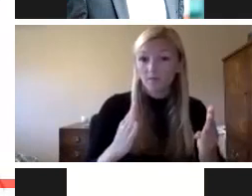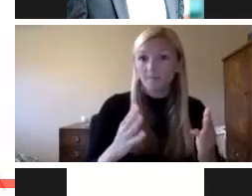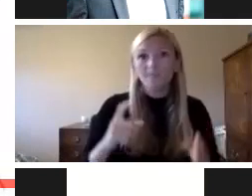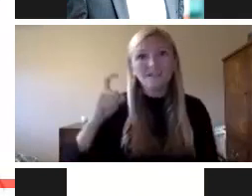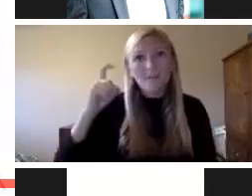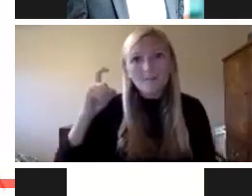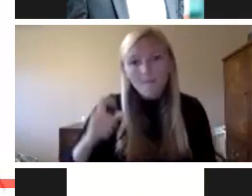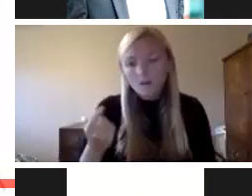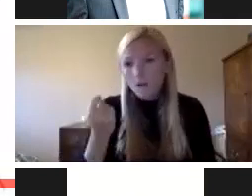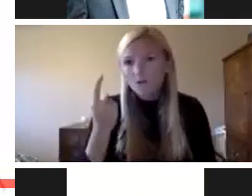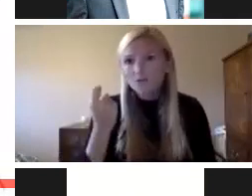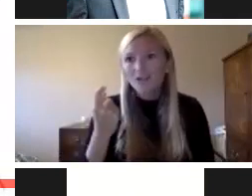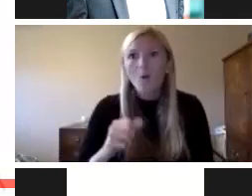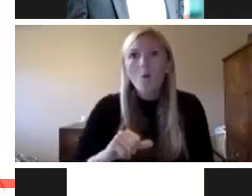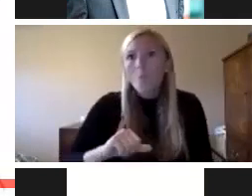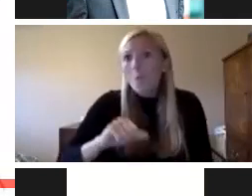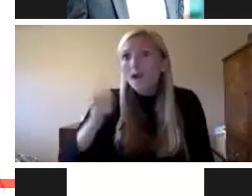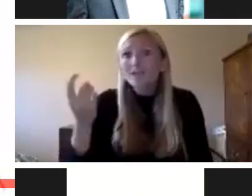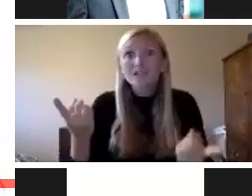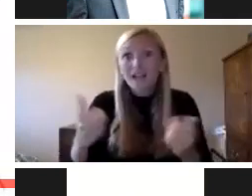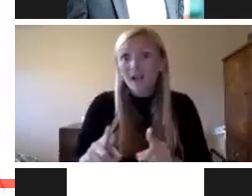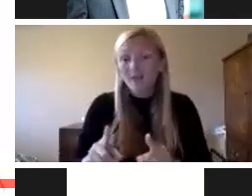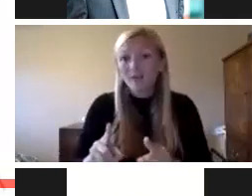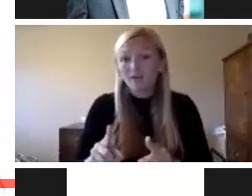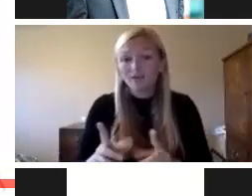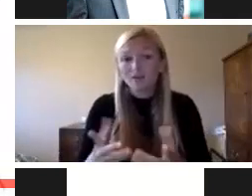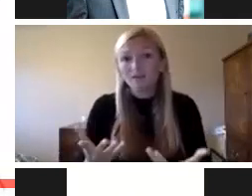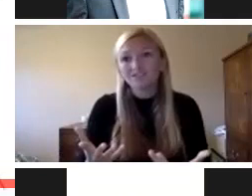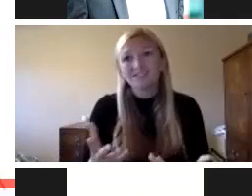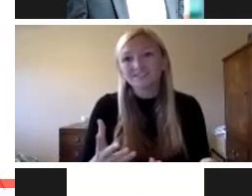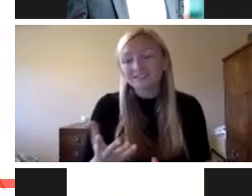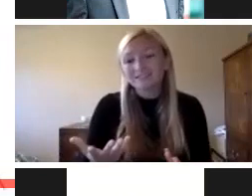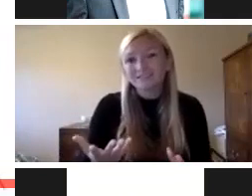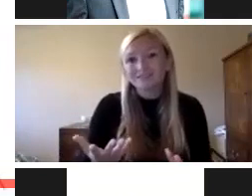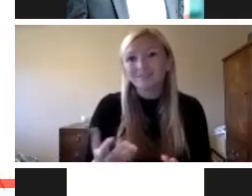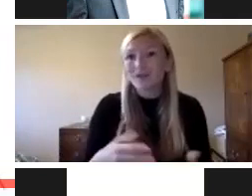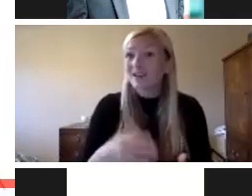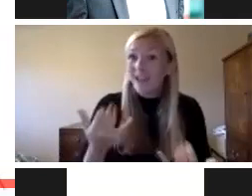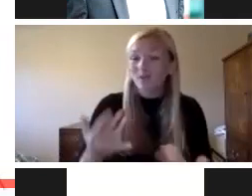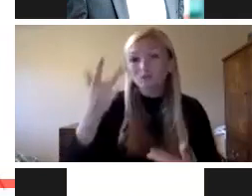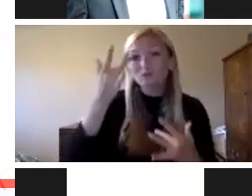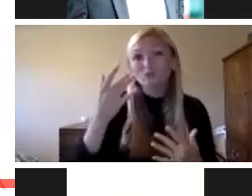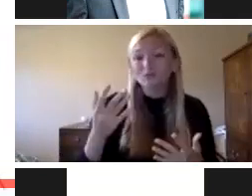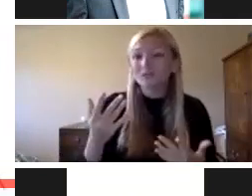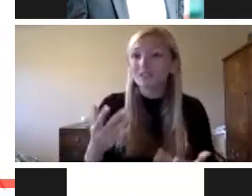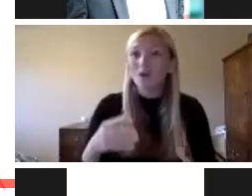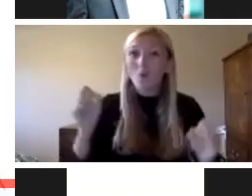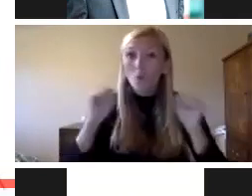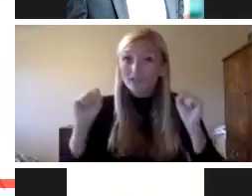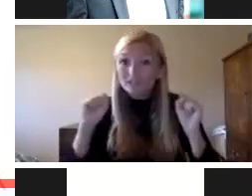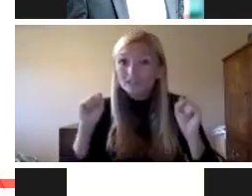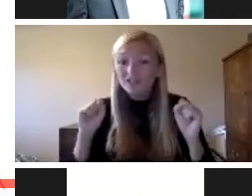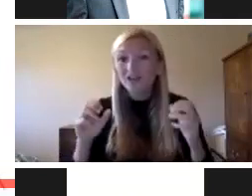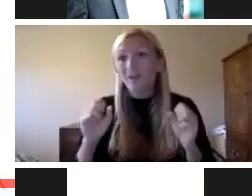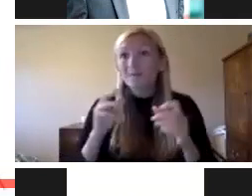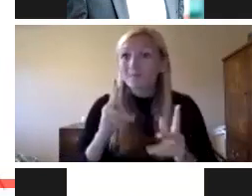understand what else can happen. We don't necessarily want to say that, but guess what? It's flu season. We're about to hit a change in seasons. We are